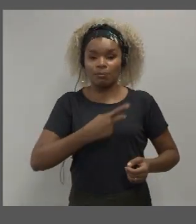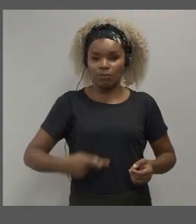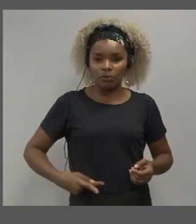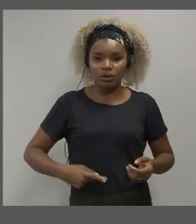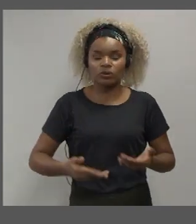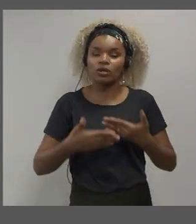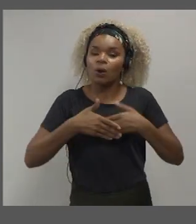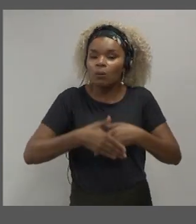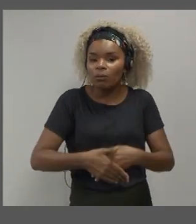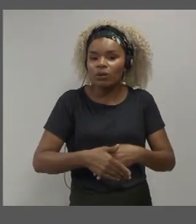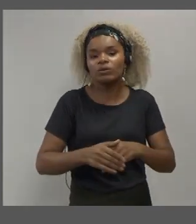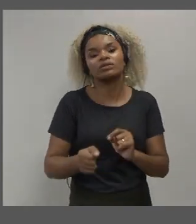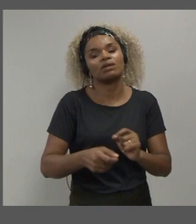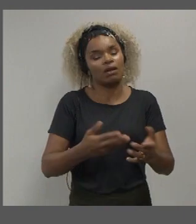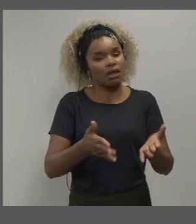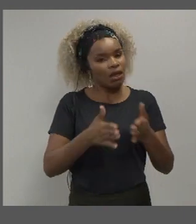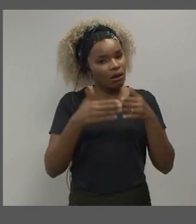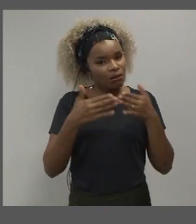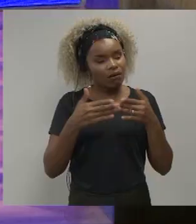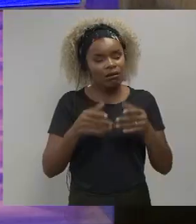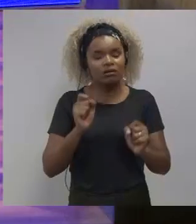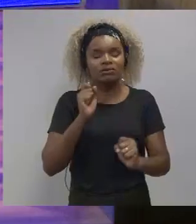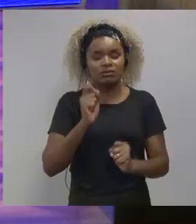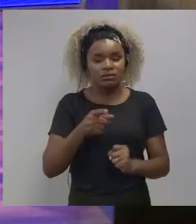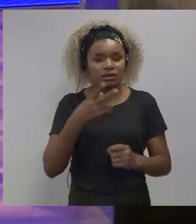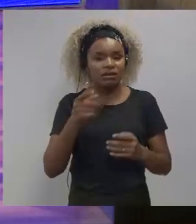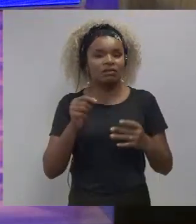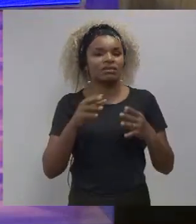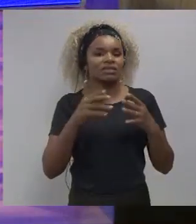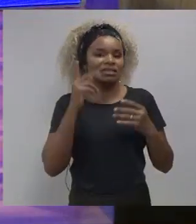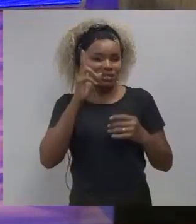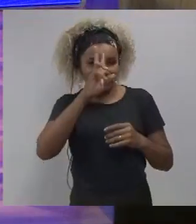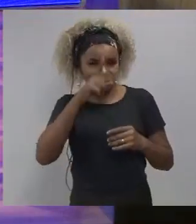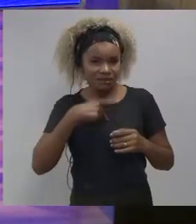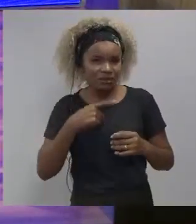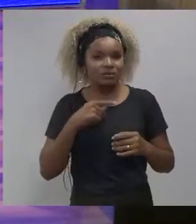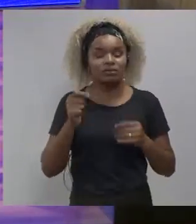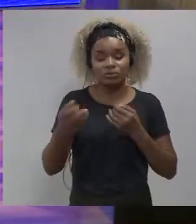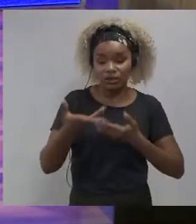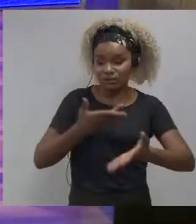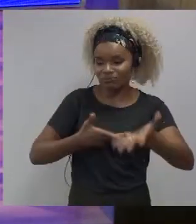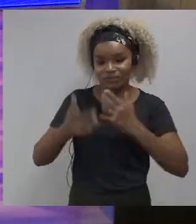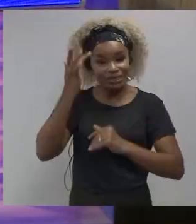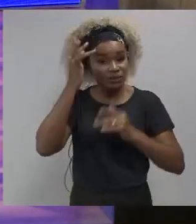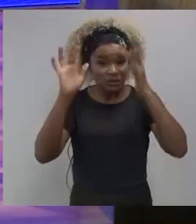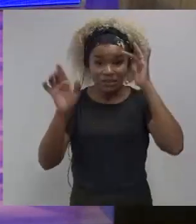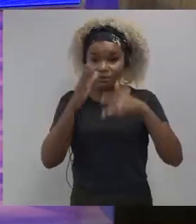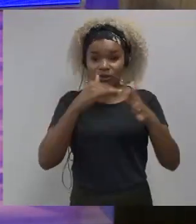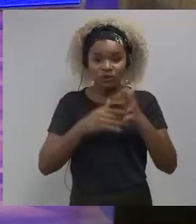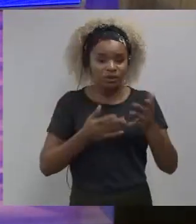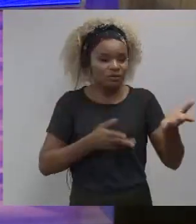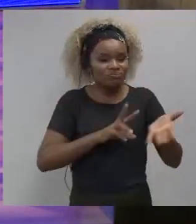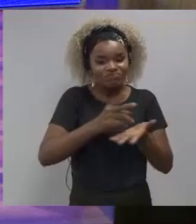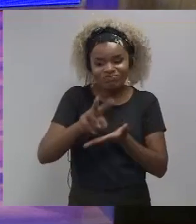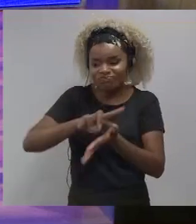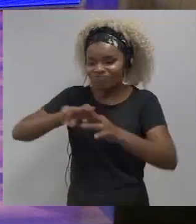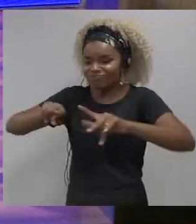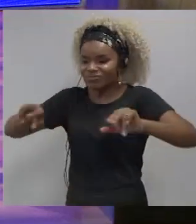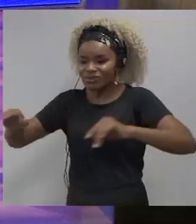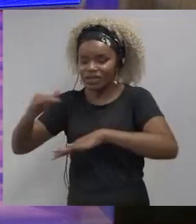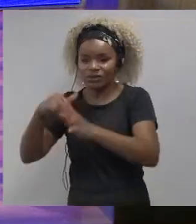spots when it comes to policy will seek diverse input into their solutions um